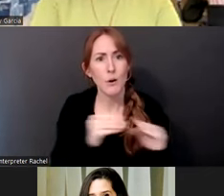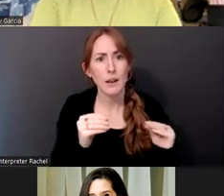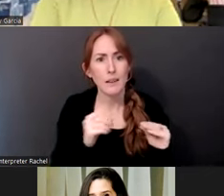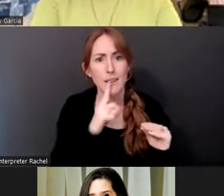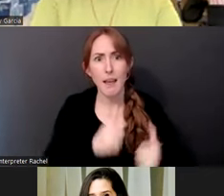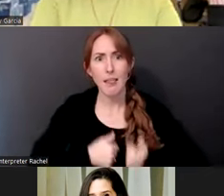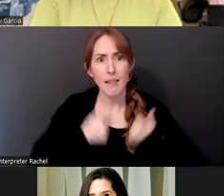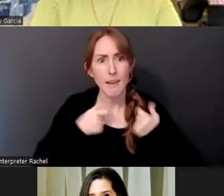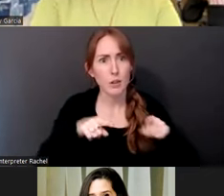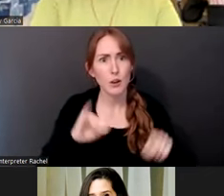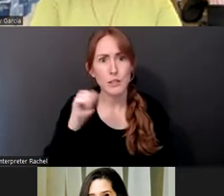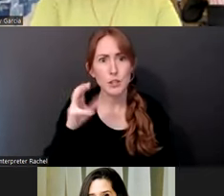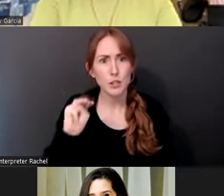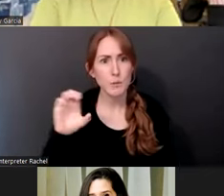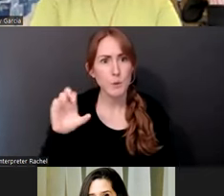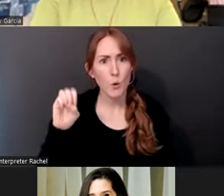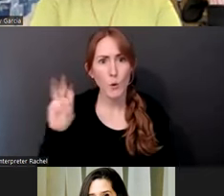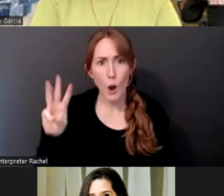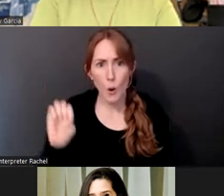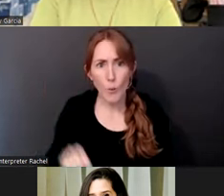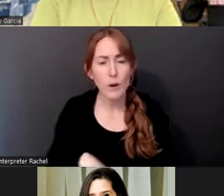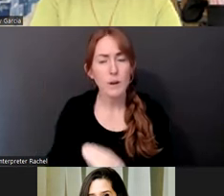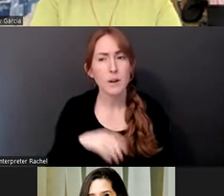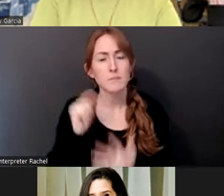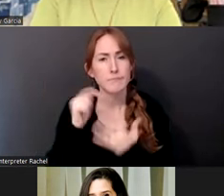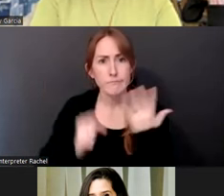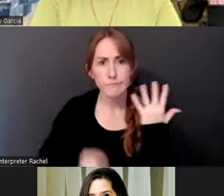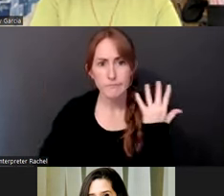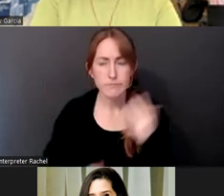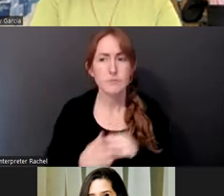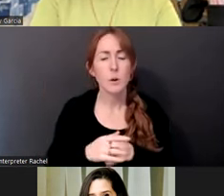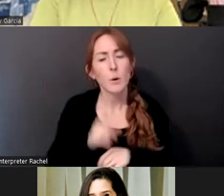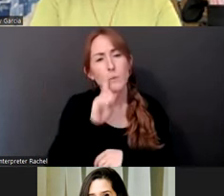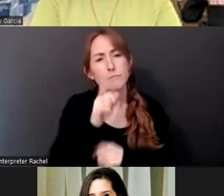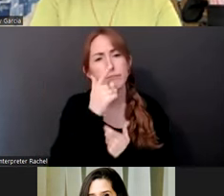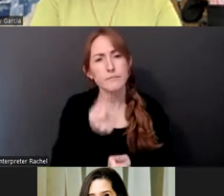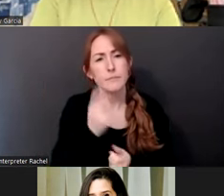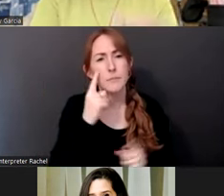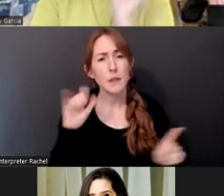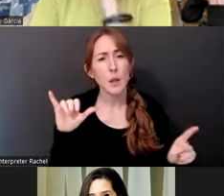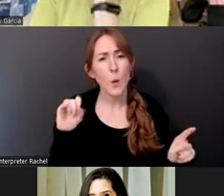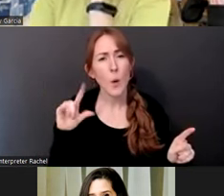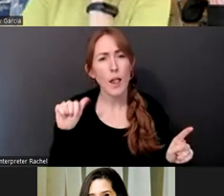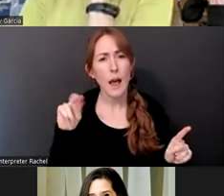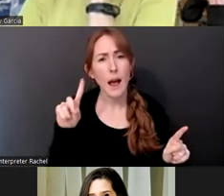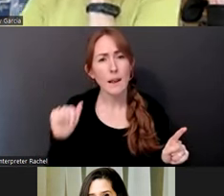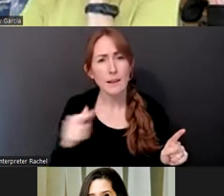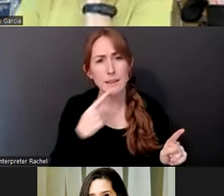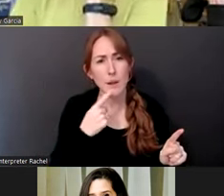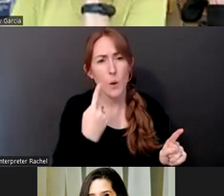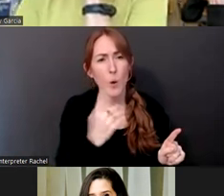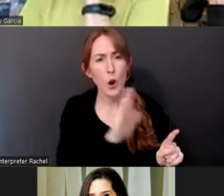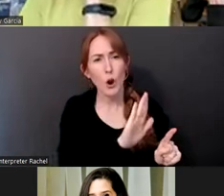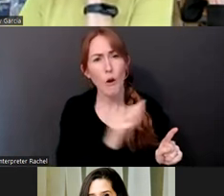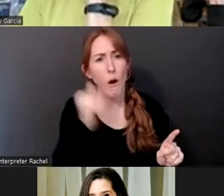obviously that's, yeah. So, um, and so it was really interesting because she said that one aunt came over and was like